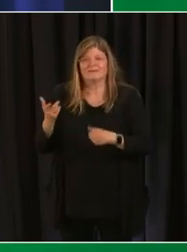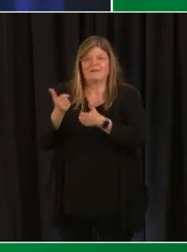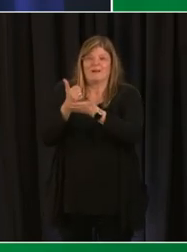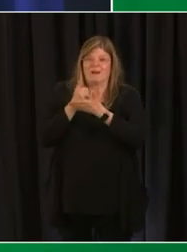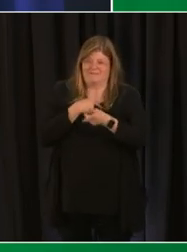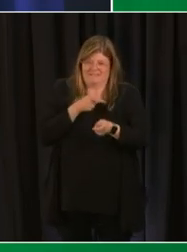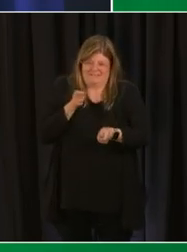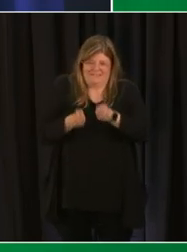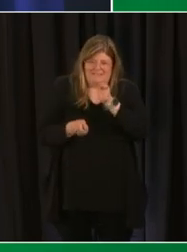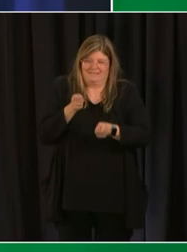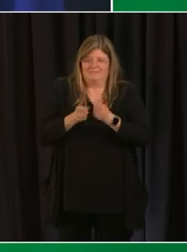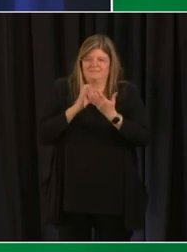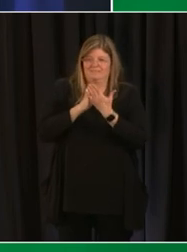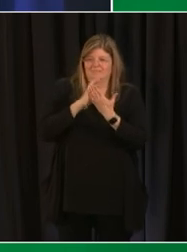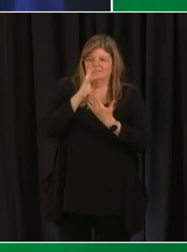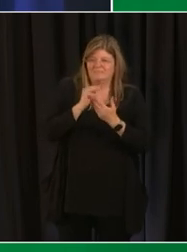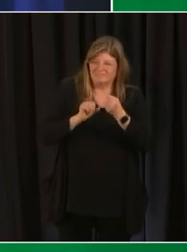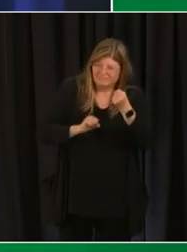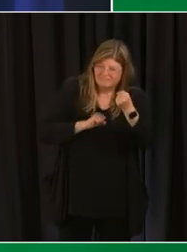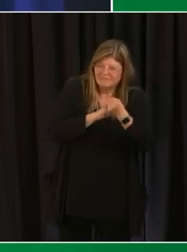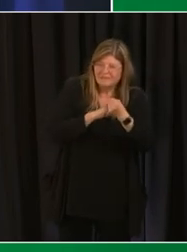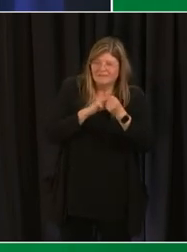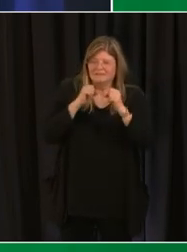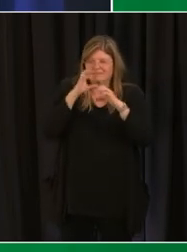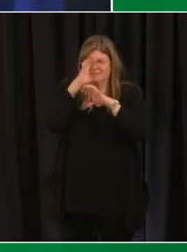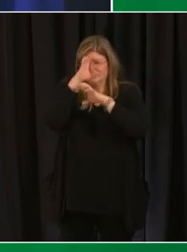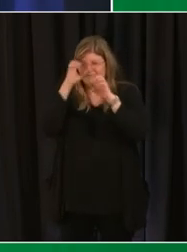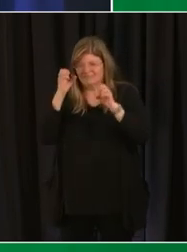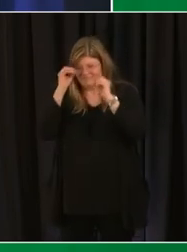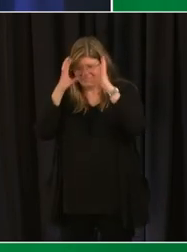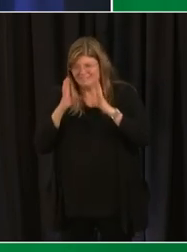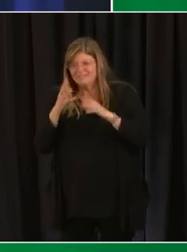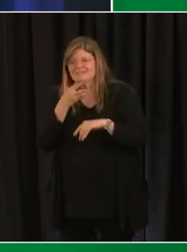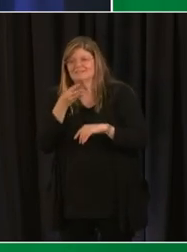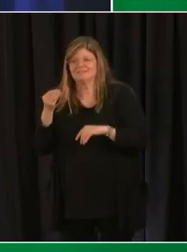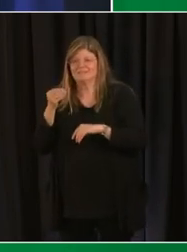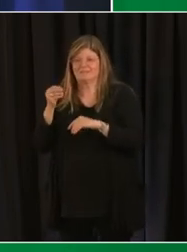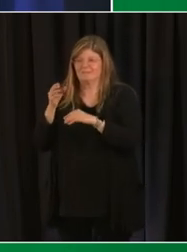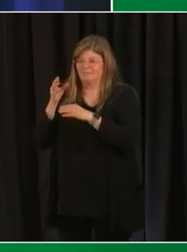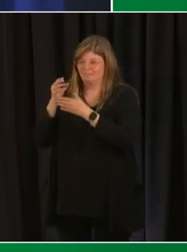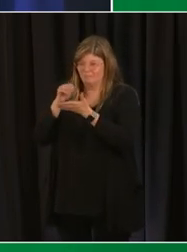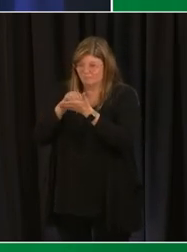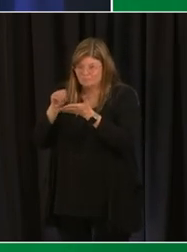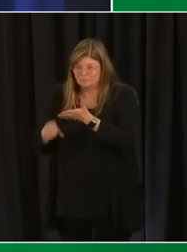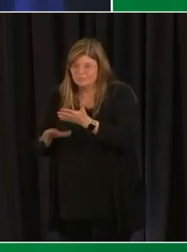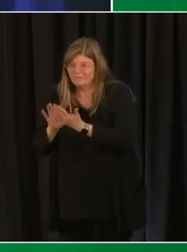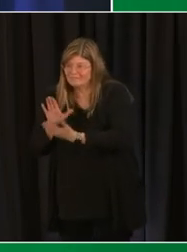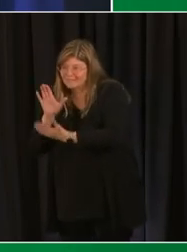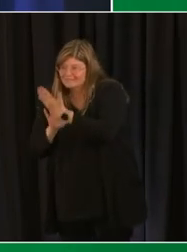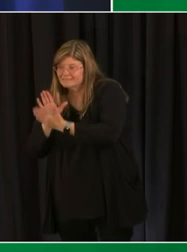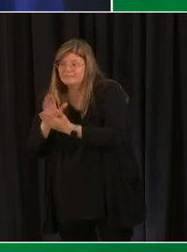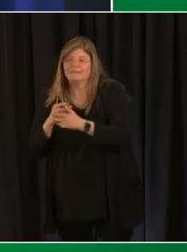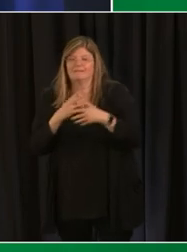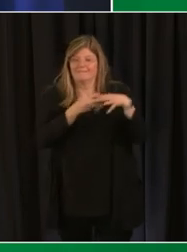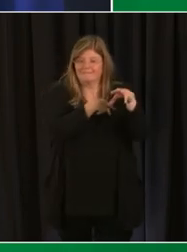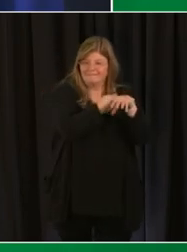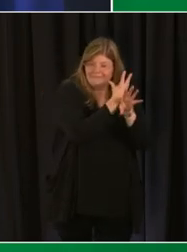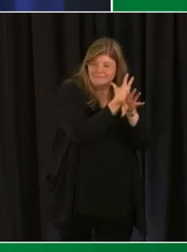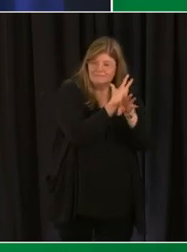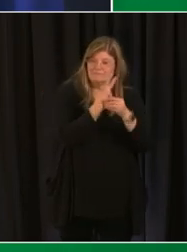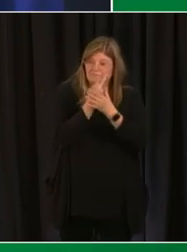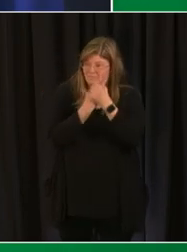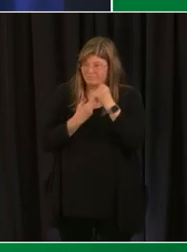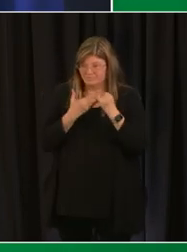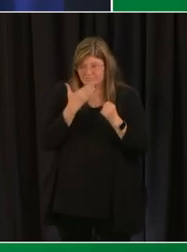our curriculum to support teachers in addressing both students in person and learning remotely we've done some